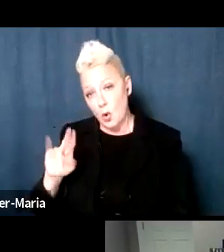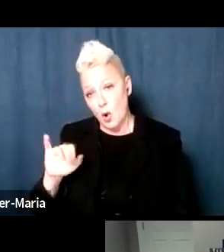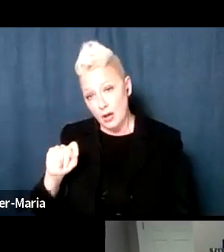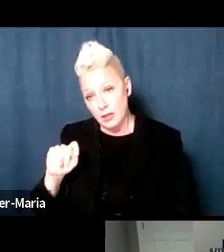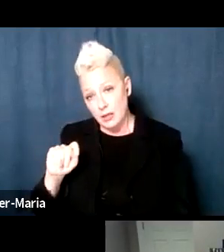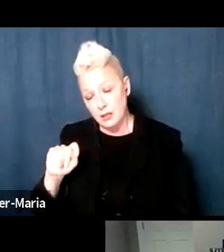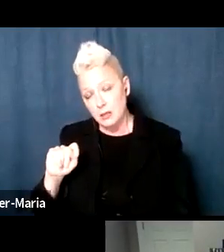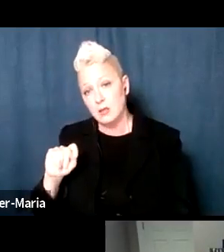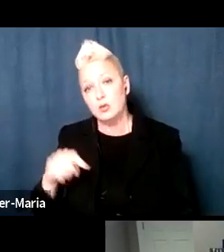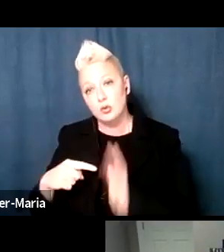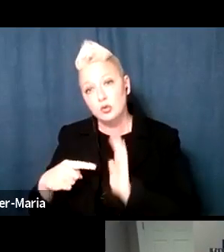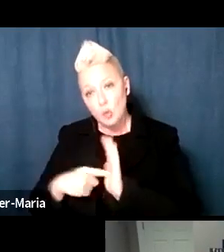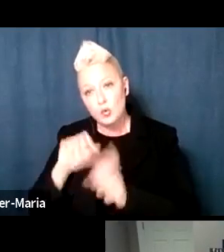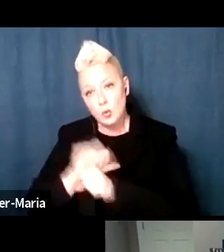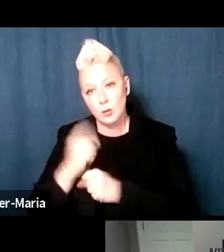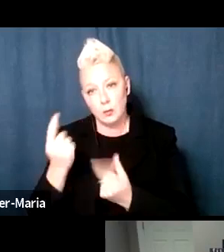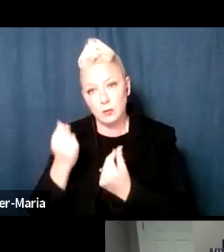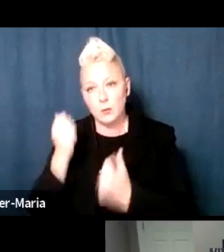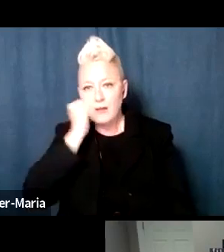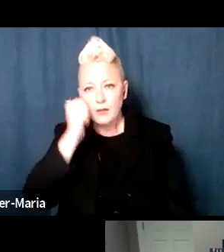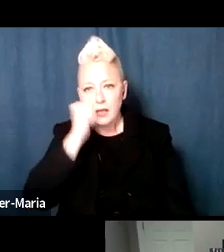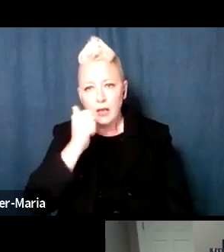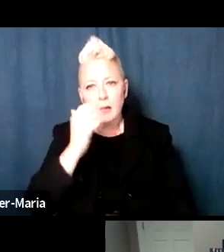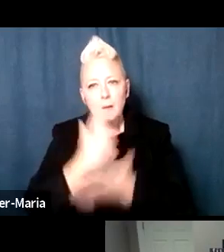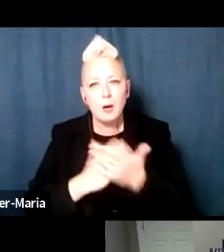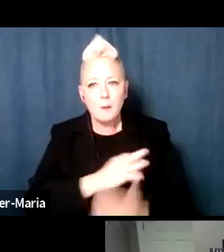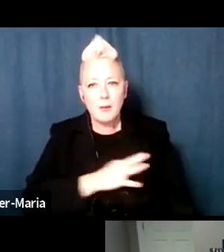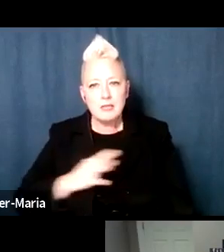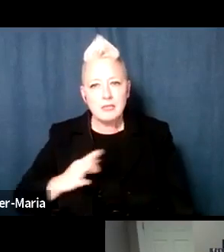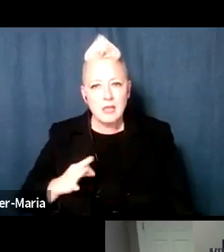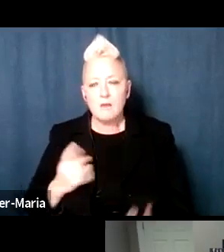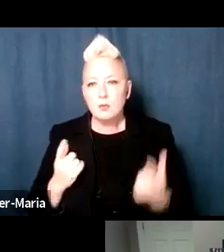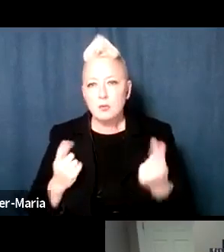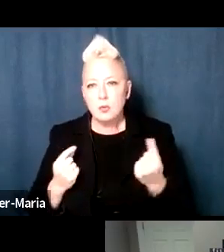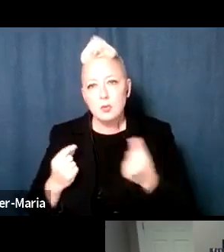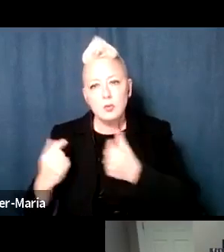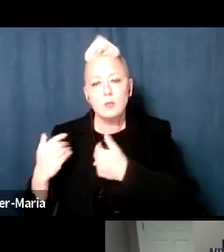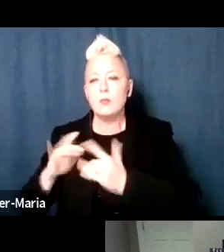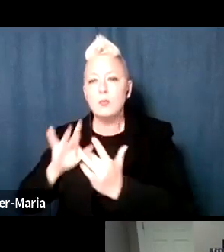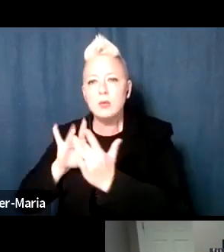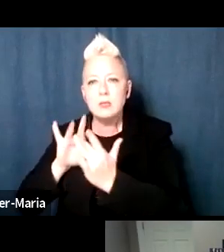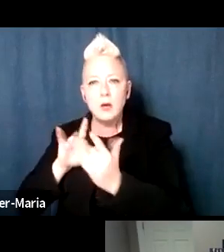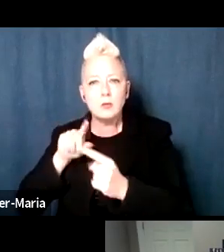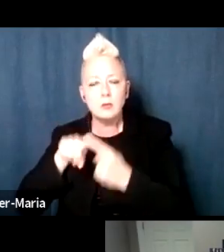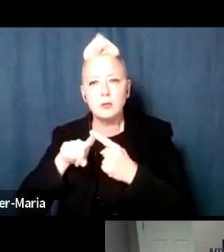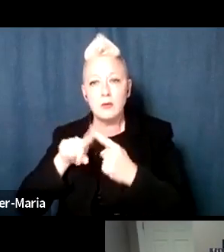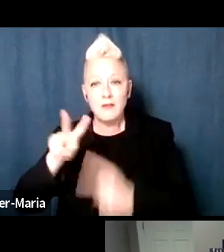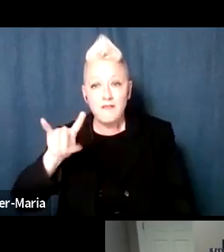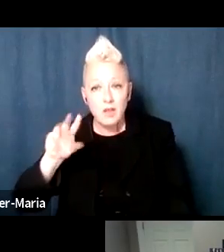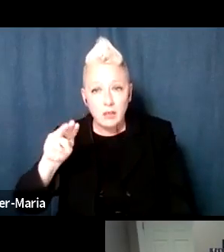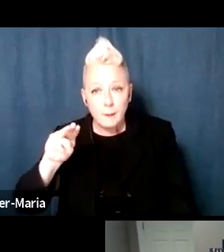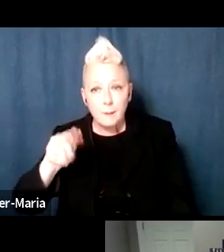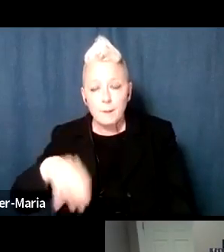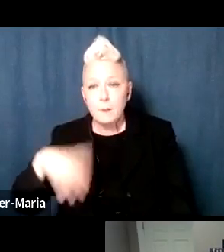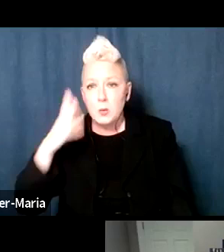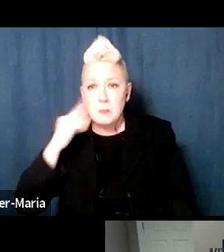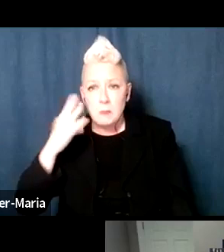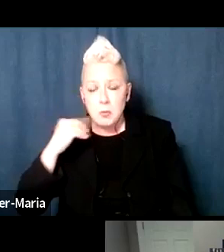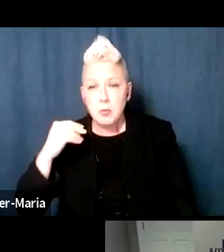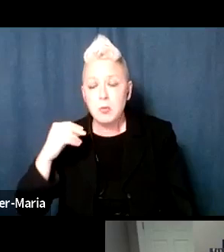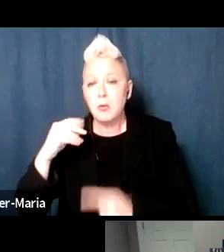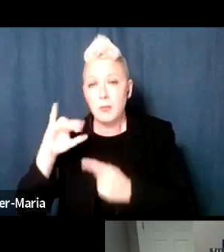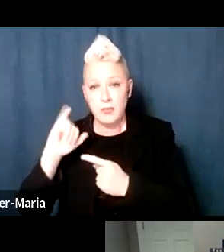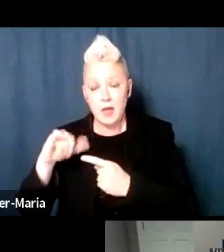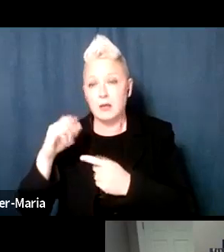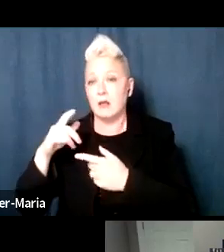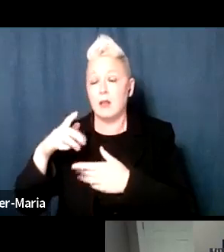we're doing every day. Part of the work of my staff is to reach out to victims, to reach out to law enforcement, to government officials,